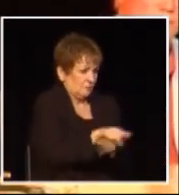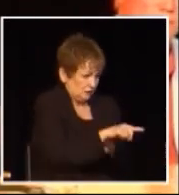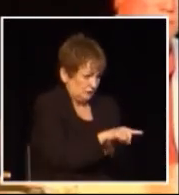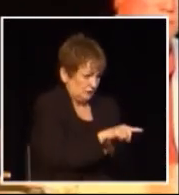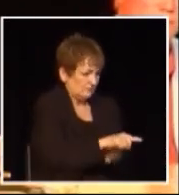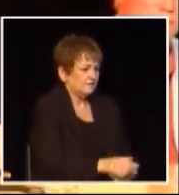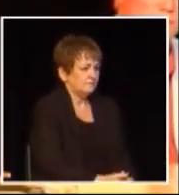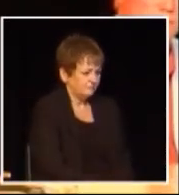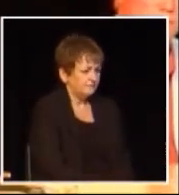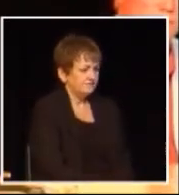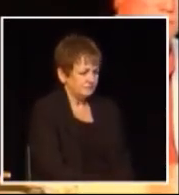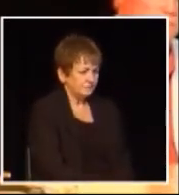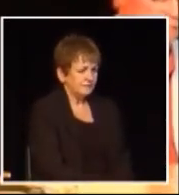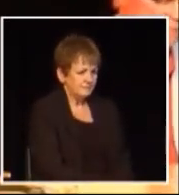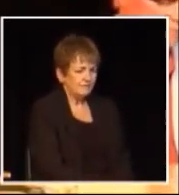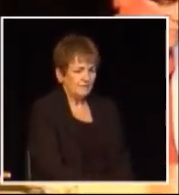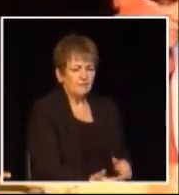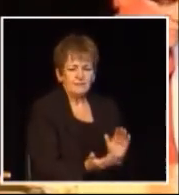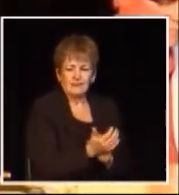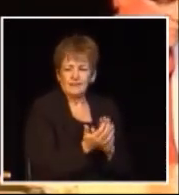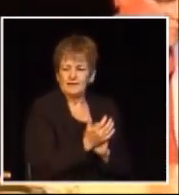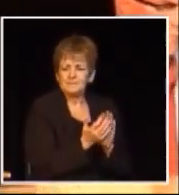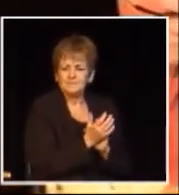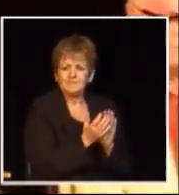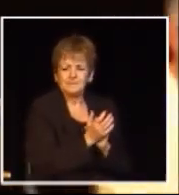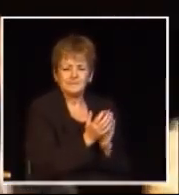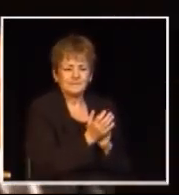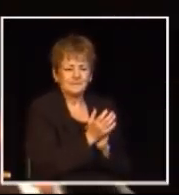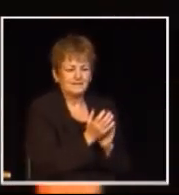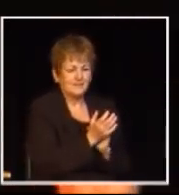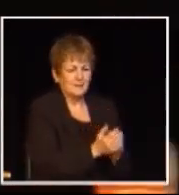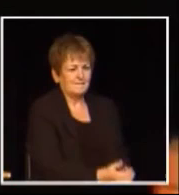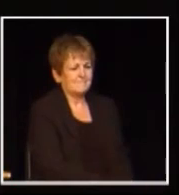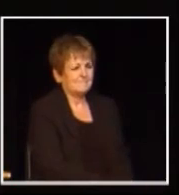on you the consumer okay so thank you